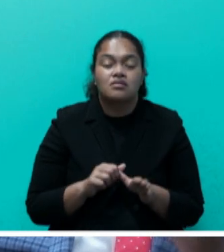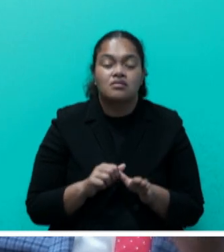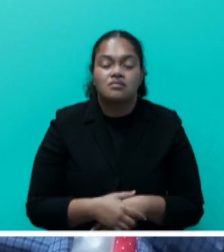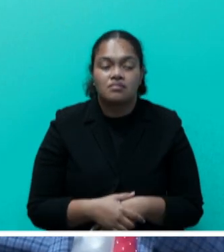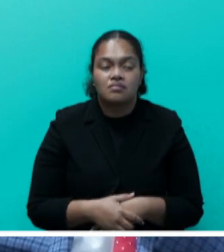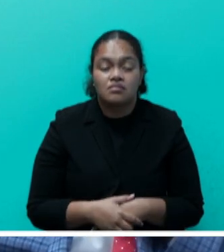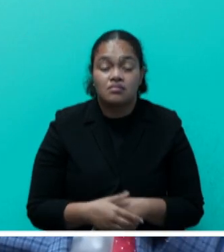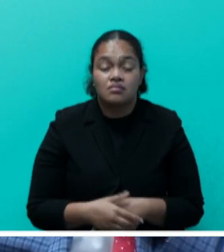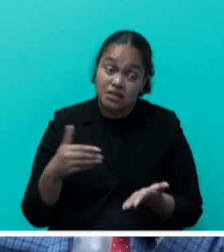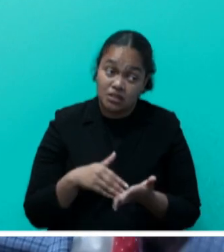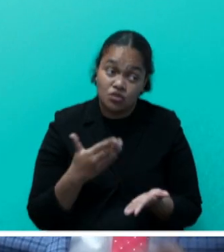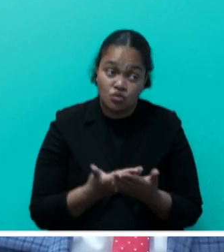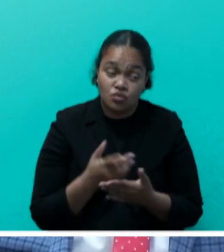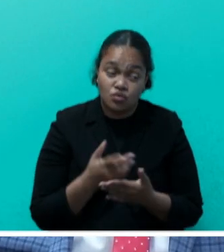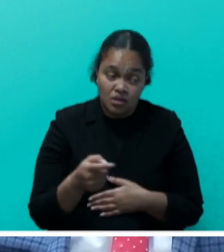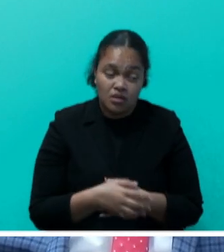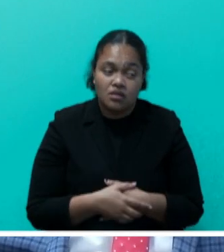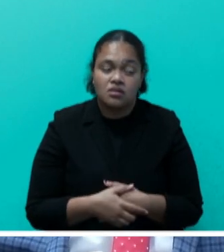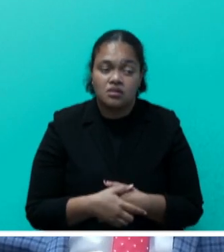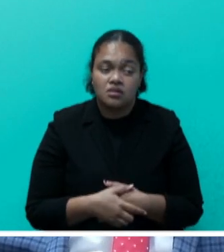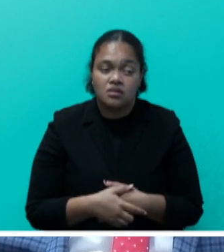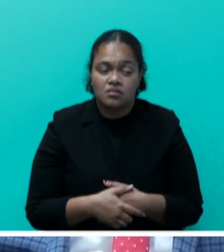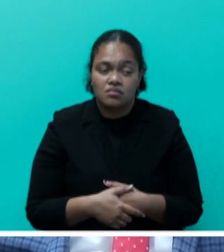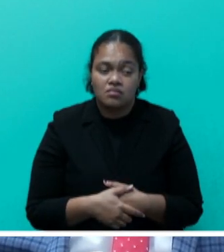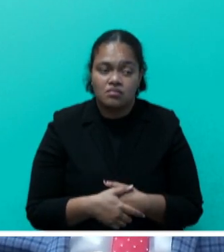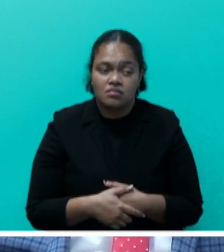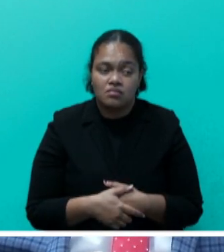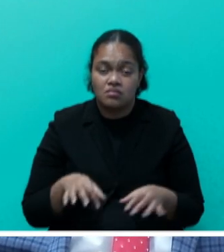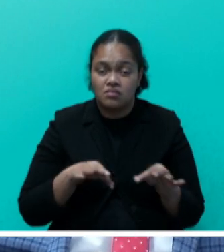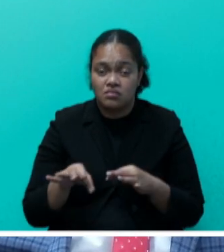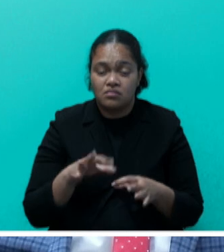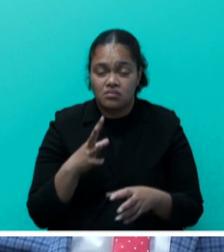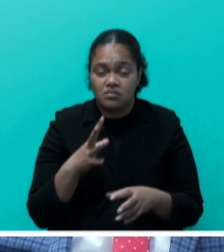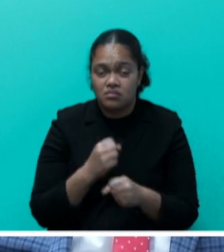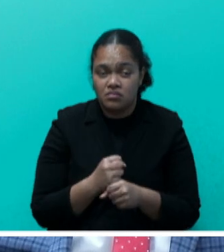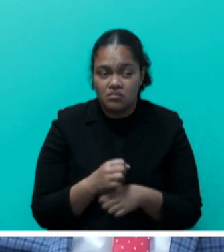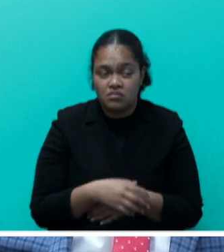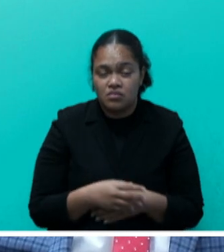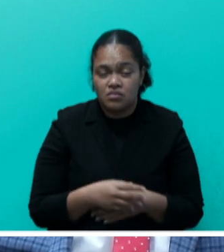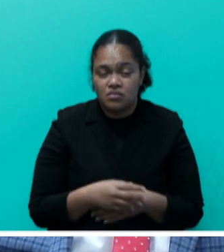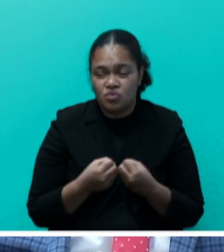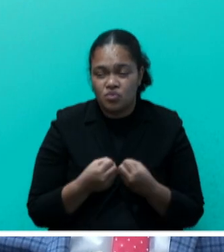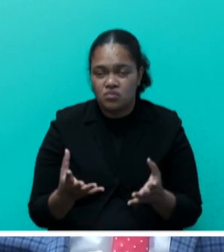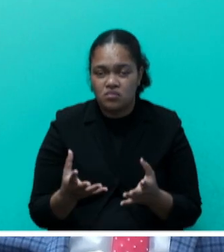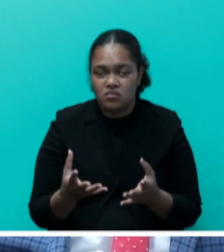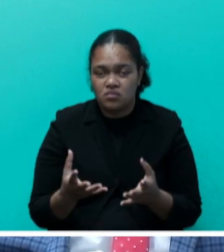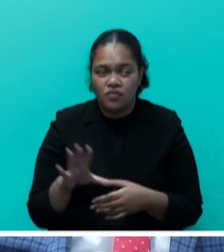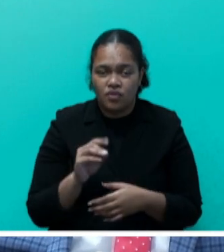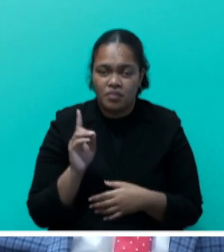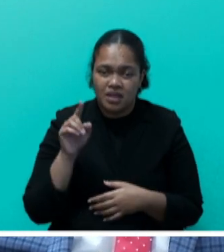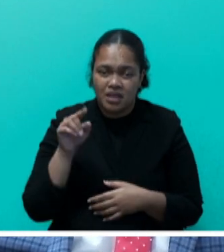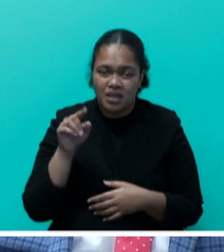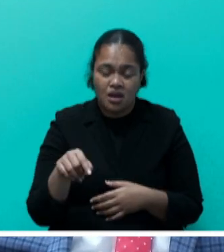In addition to those, the planned upgrading of the wastewater pump station and Raisi Main from Danarao Island